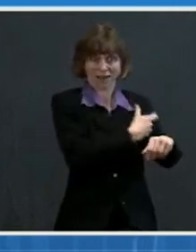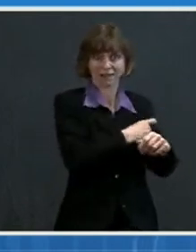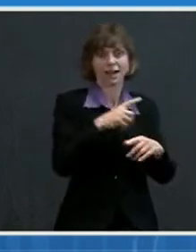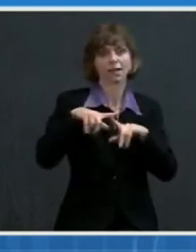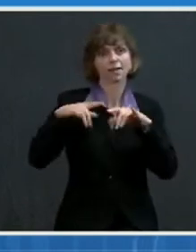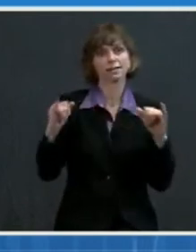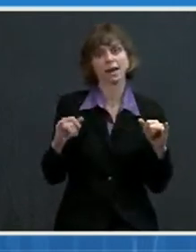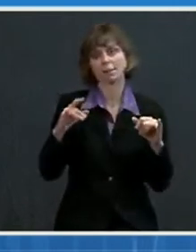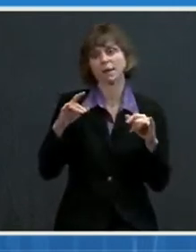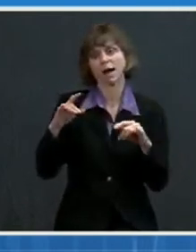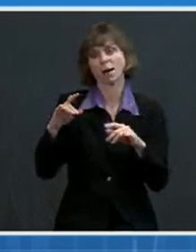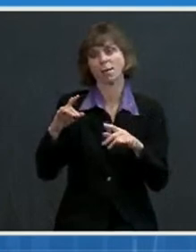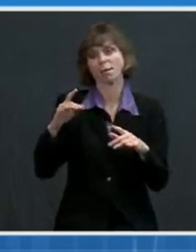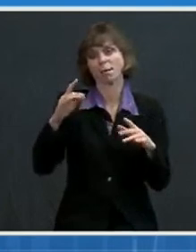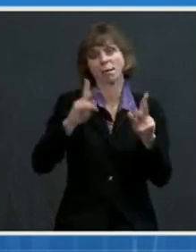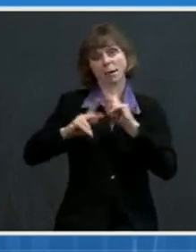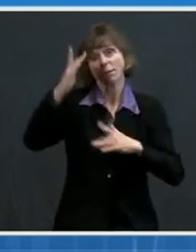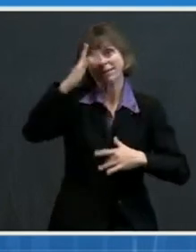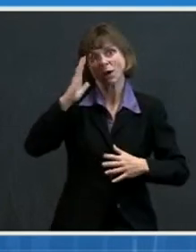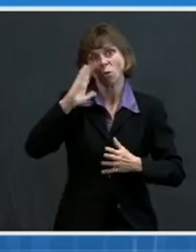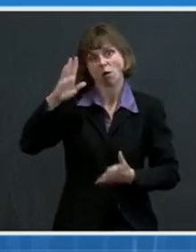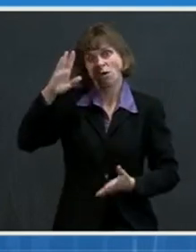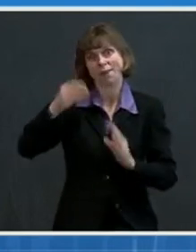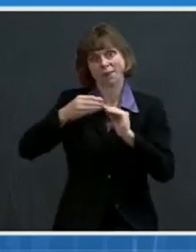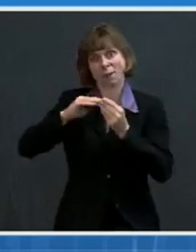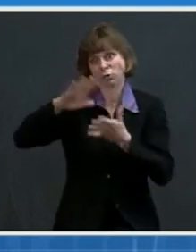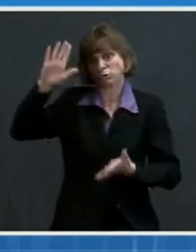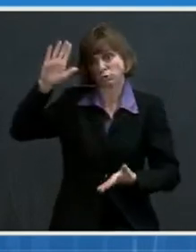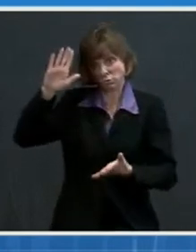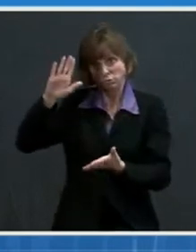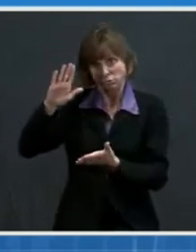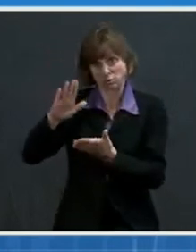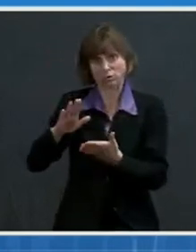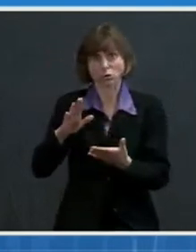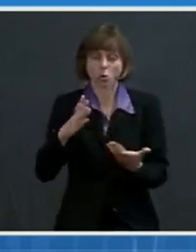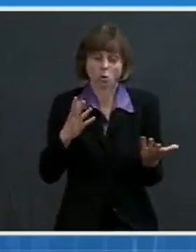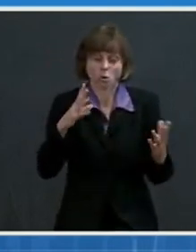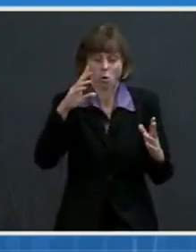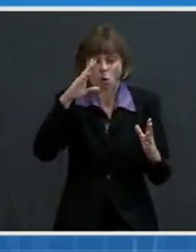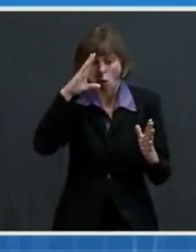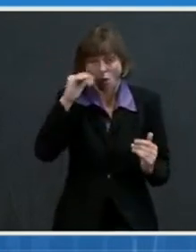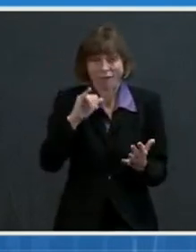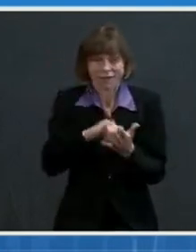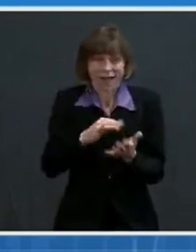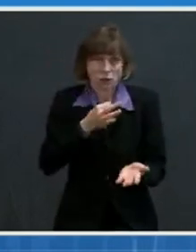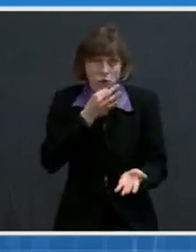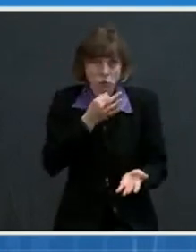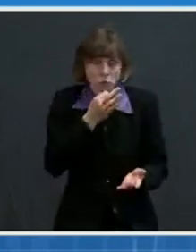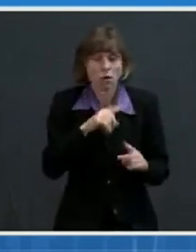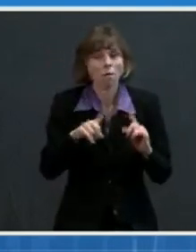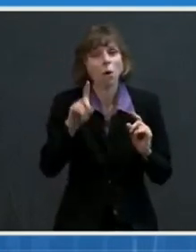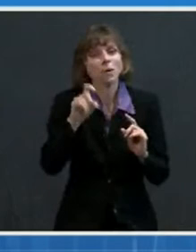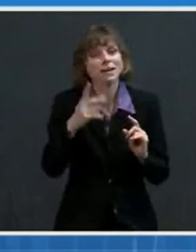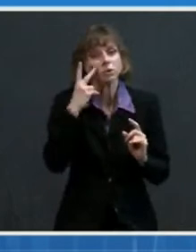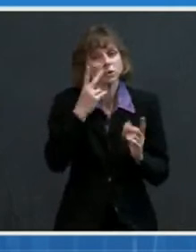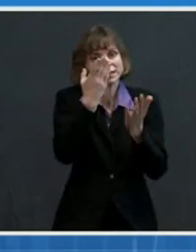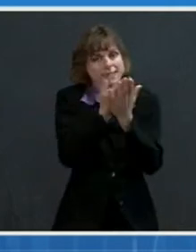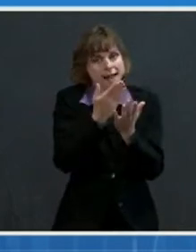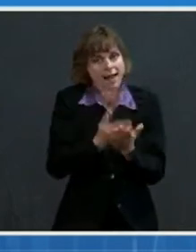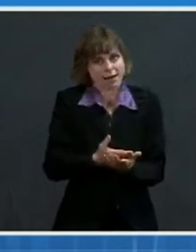new data to emerge. So we're hoping it's in, you know, in a relatively short period of time, but we do need to see some more new data as well.